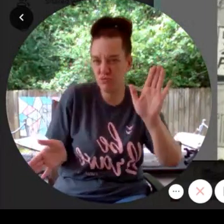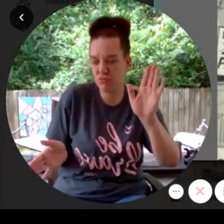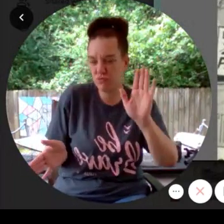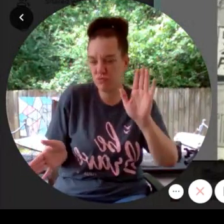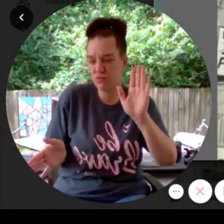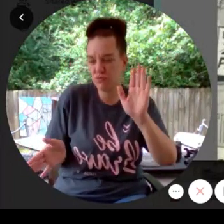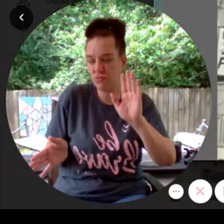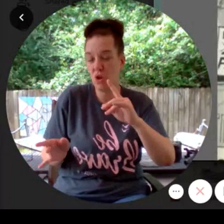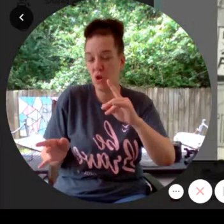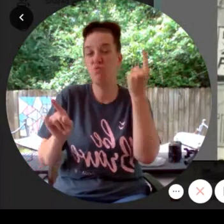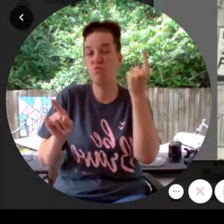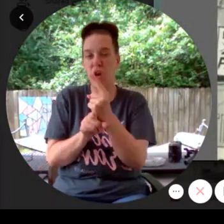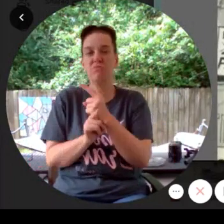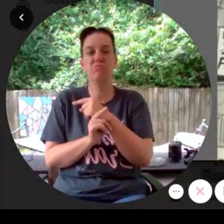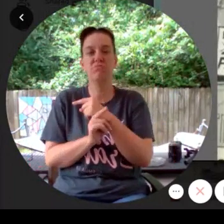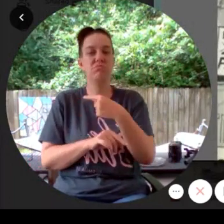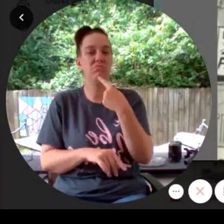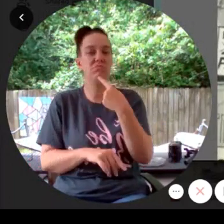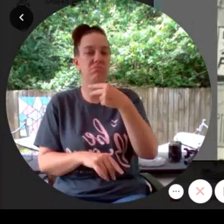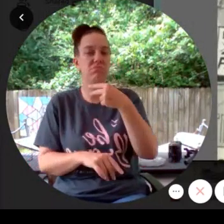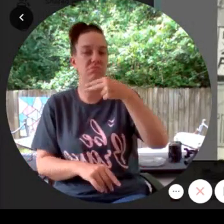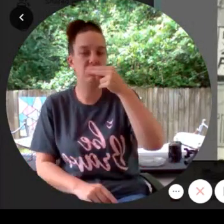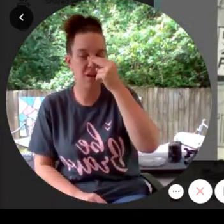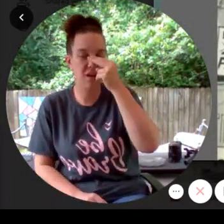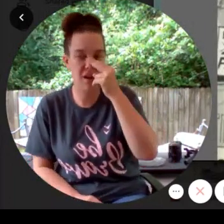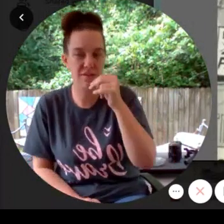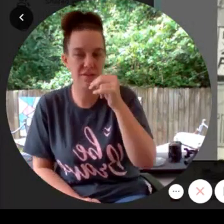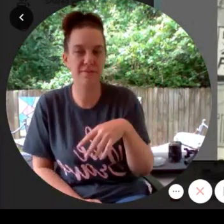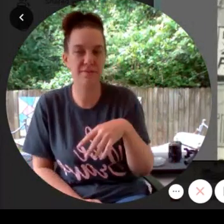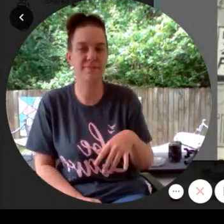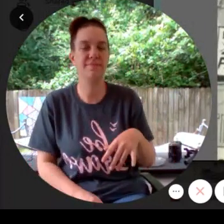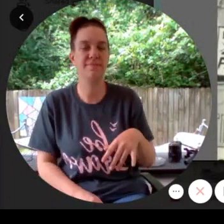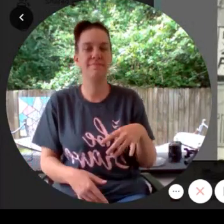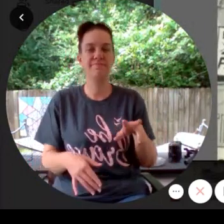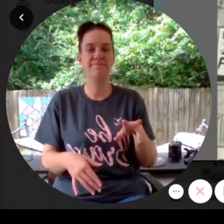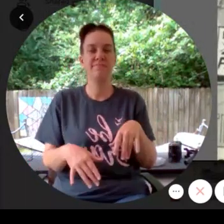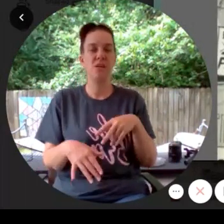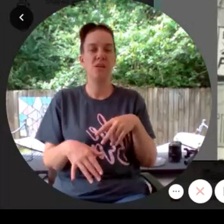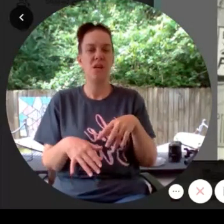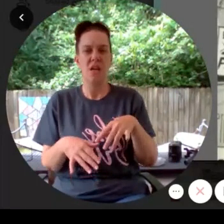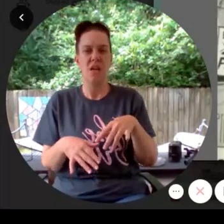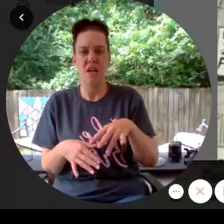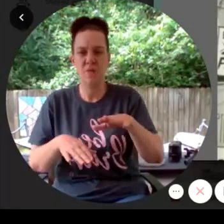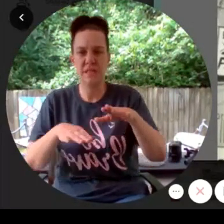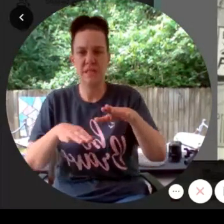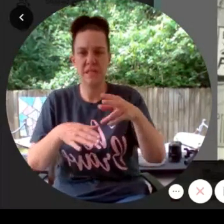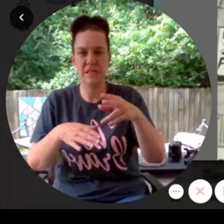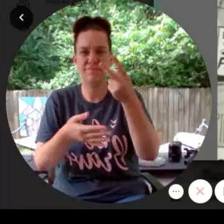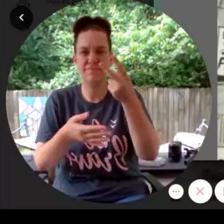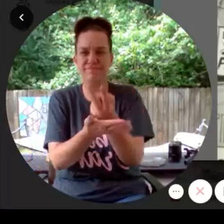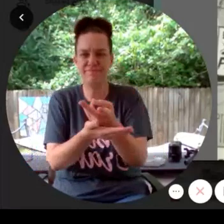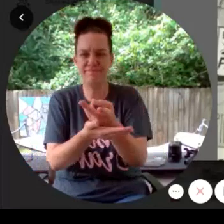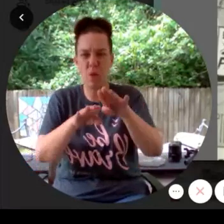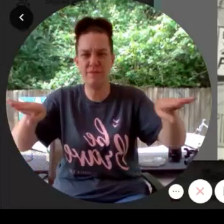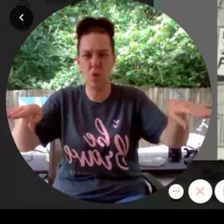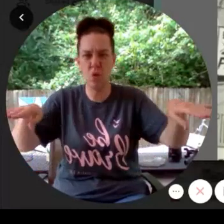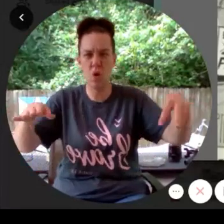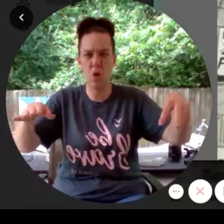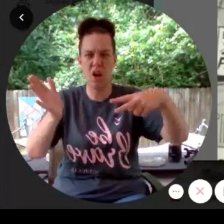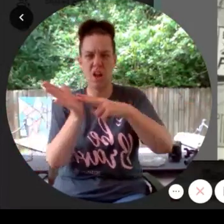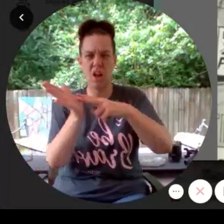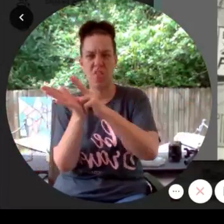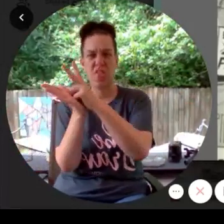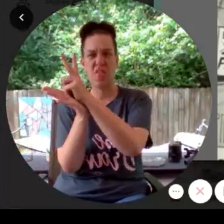He was lying on the floor with his legs up so far against the wall that he was